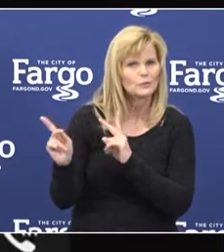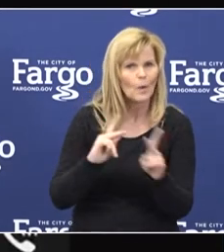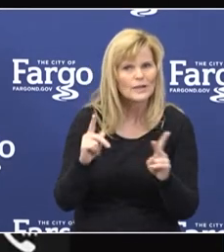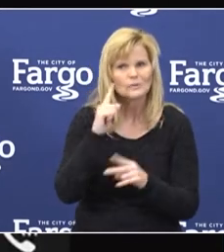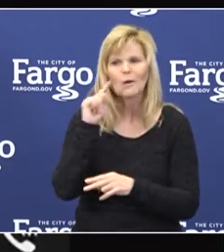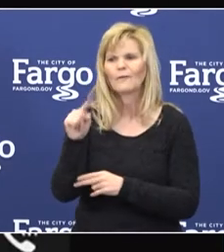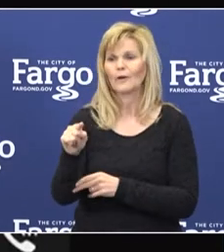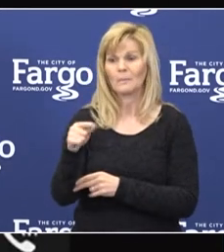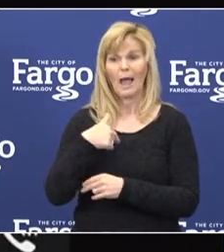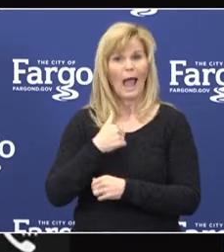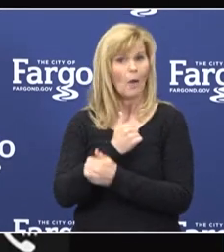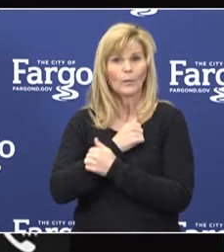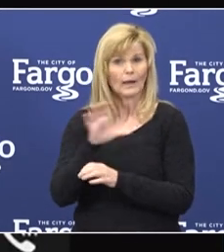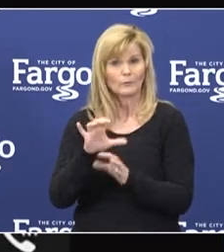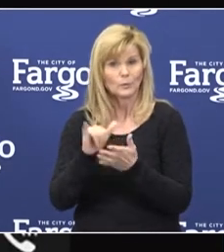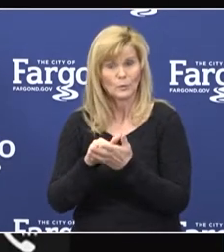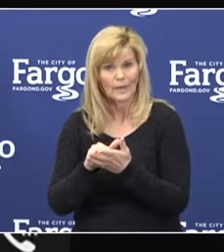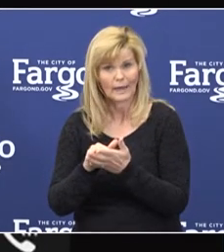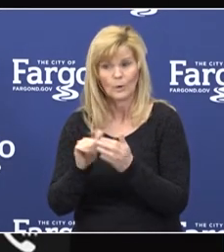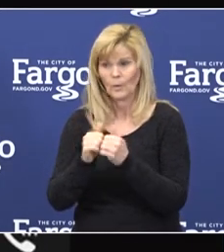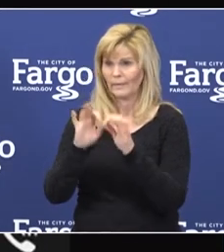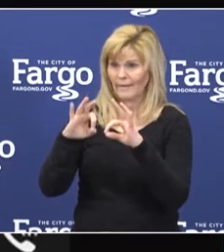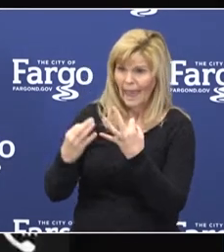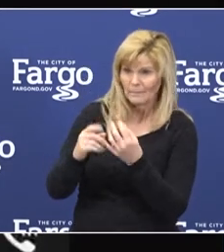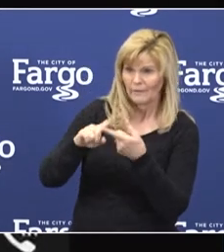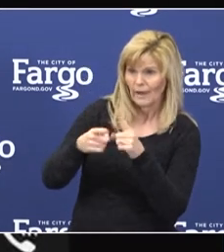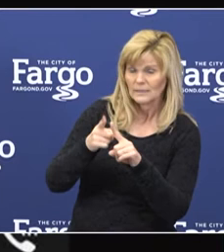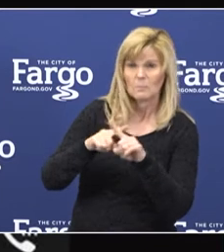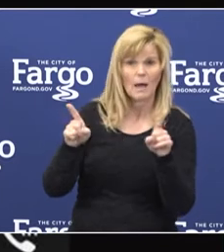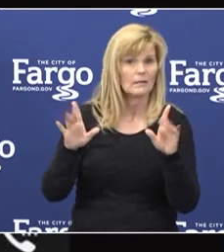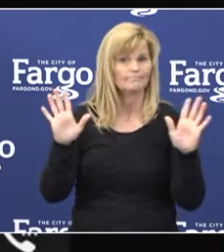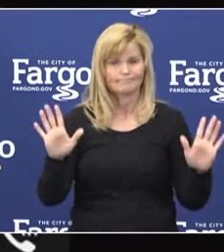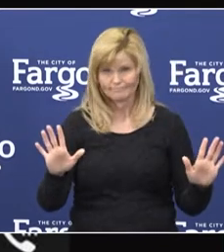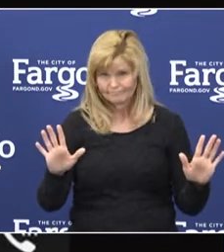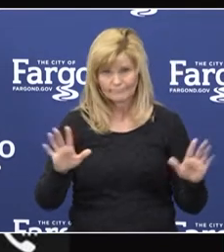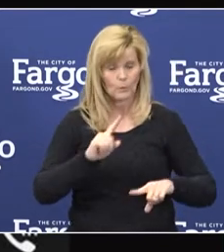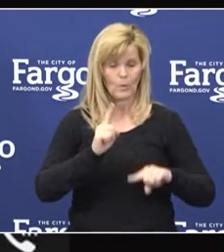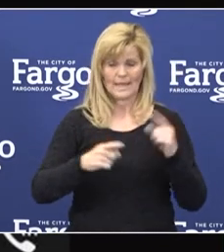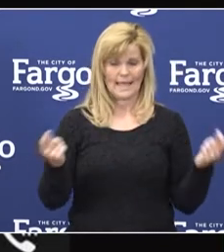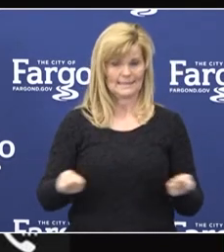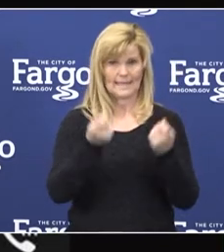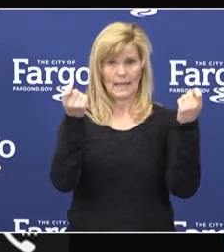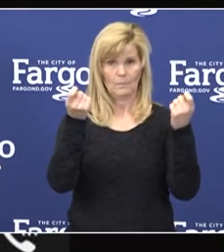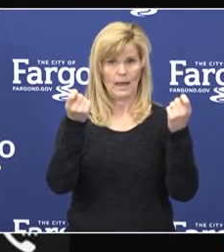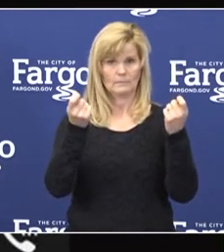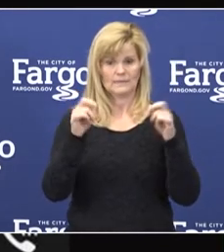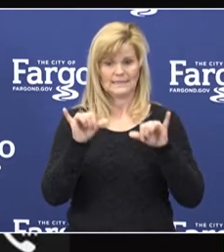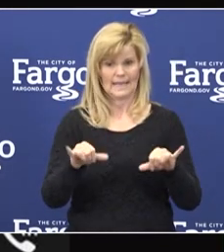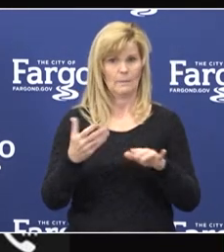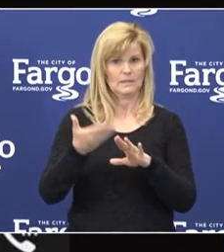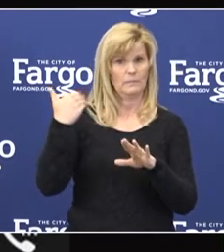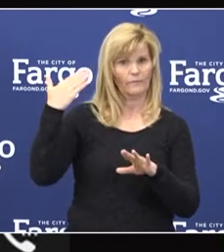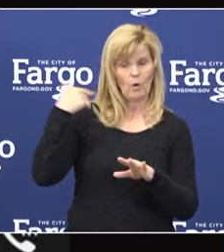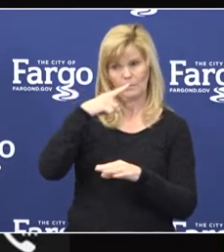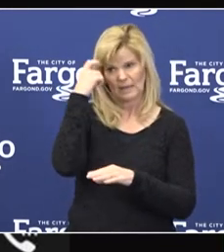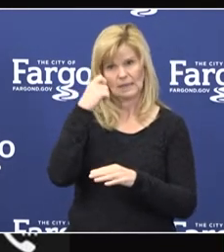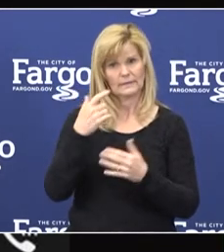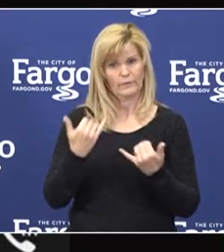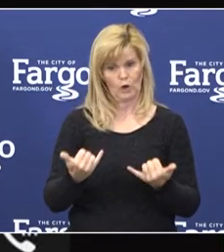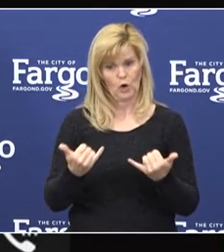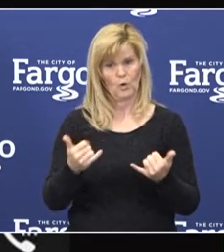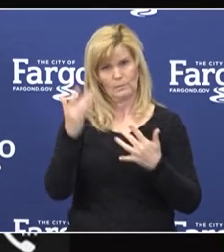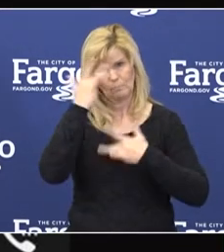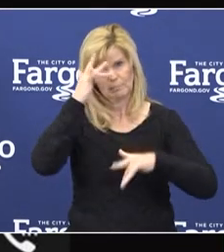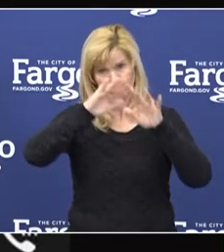him with our family and friends. But unfortunately, we will not be able to celebrate in traditional ways, given this current pandemic.